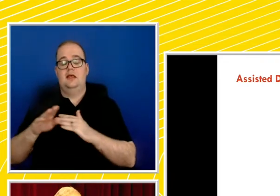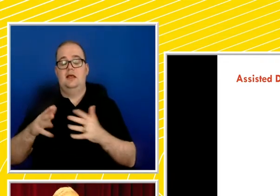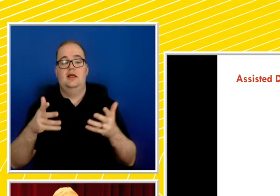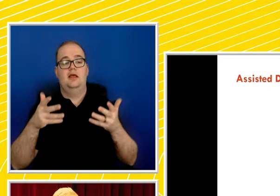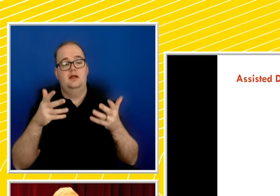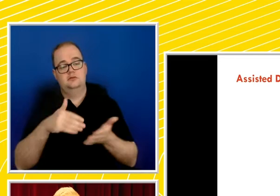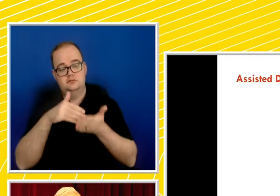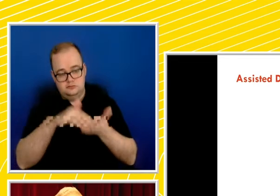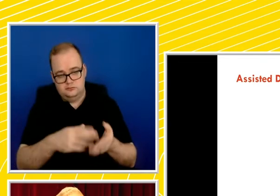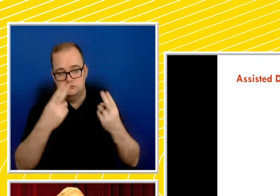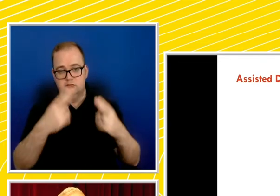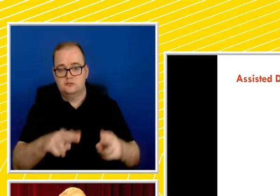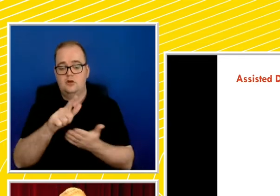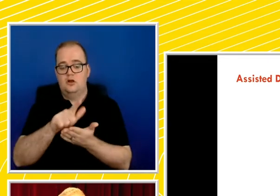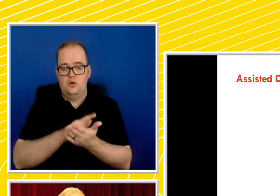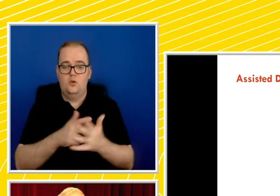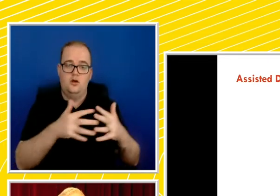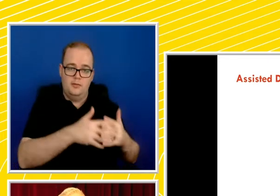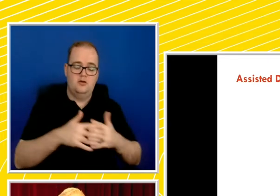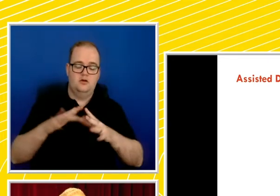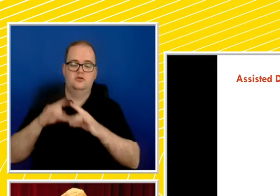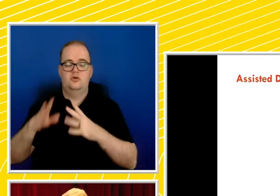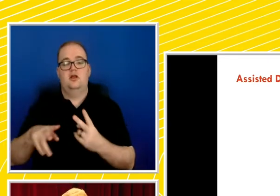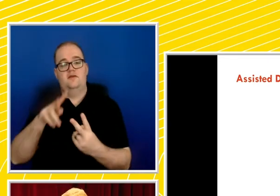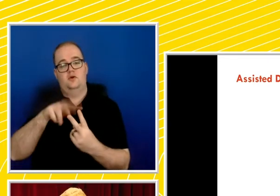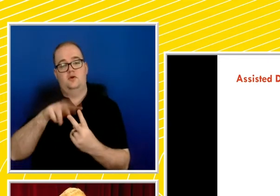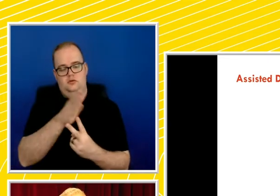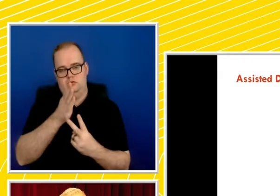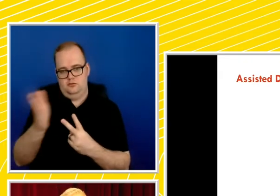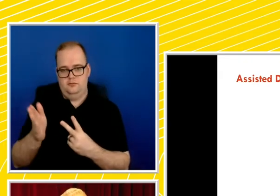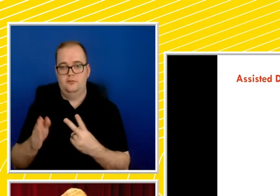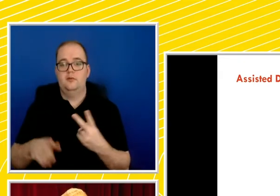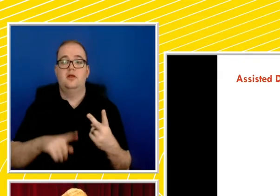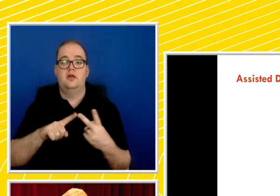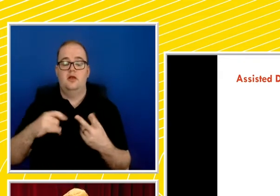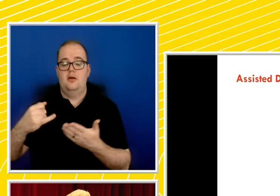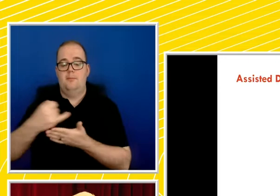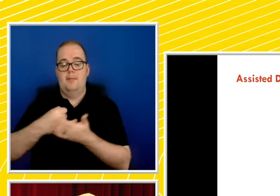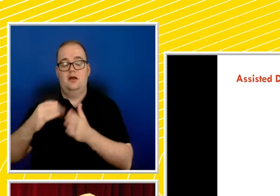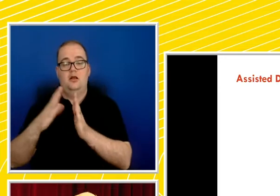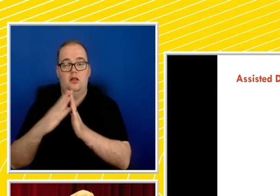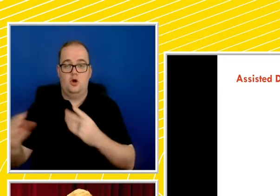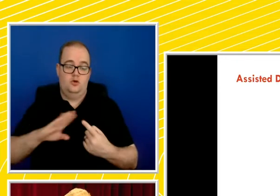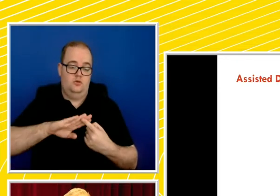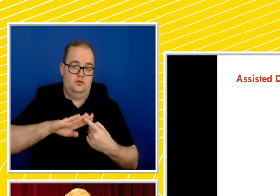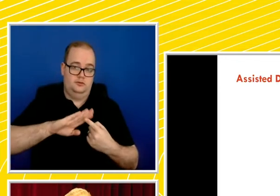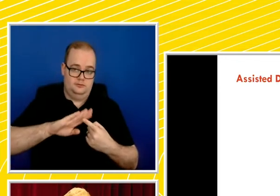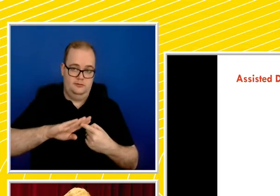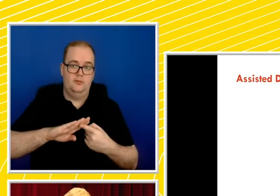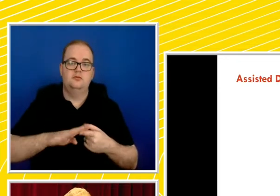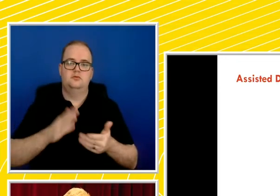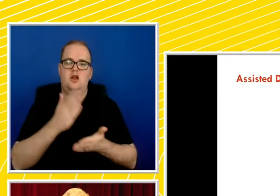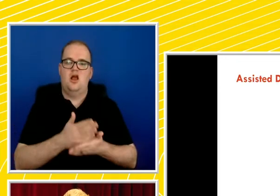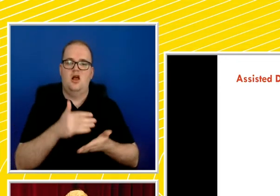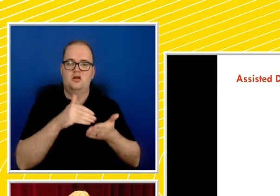and most in the United States. The one instance where we see the medical model of assisted, of active voluntary euthanasia is in the Benelux